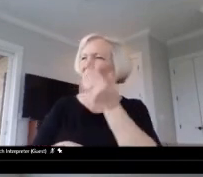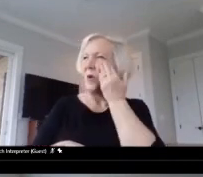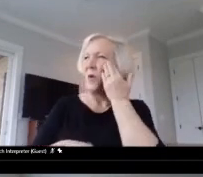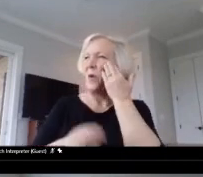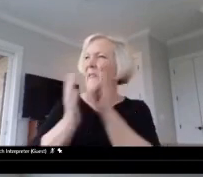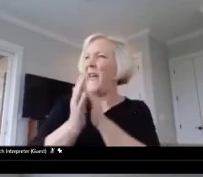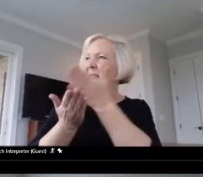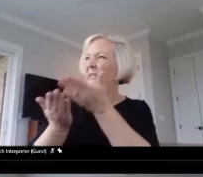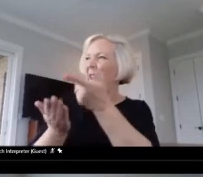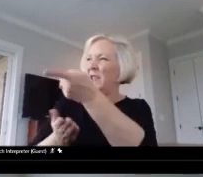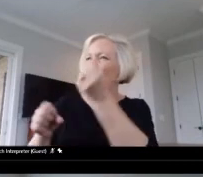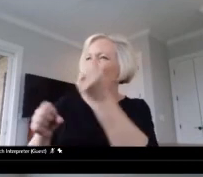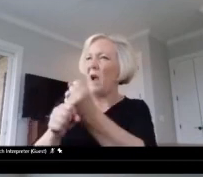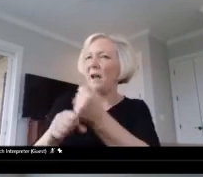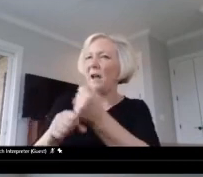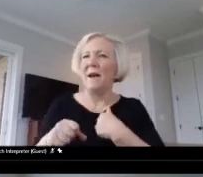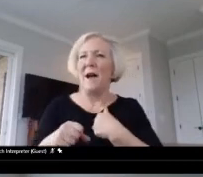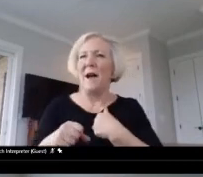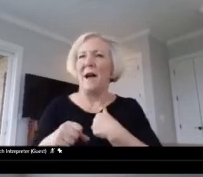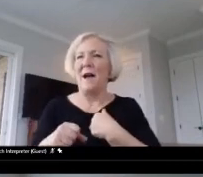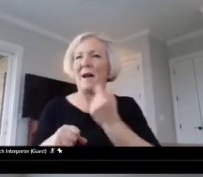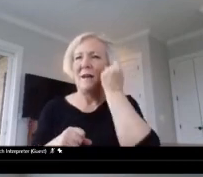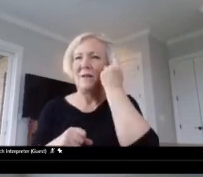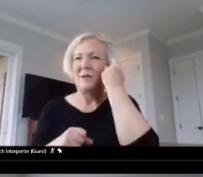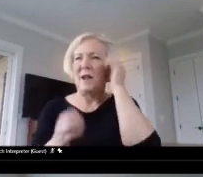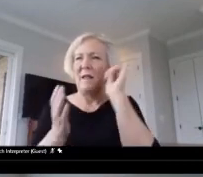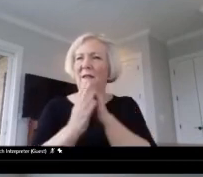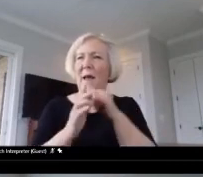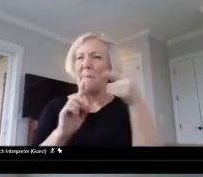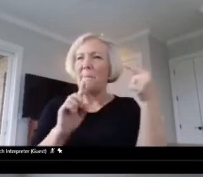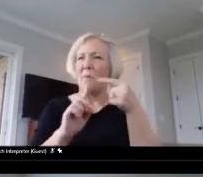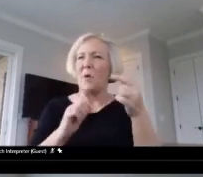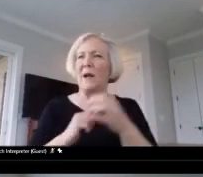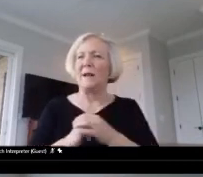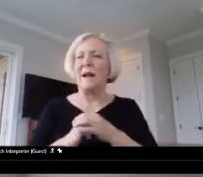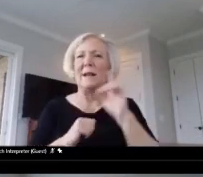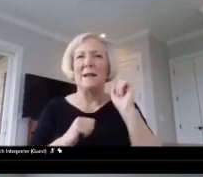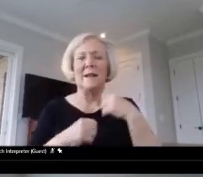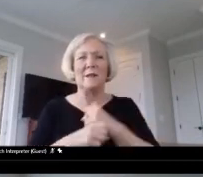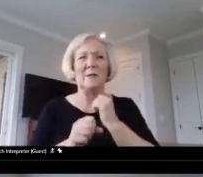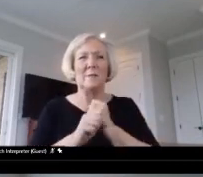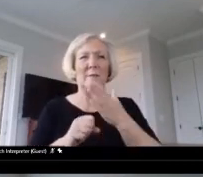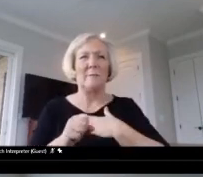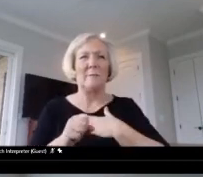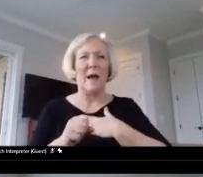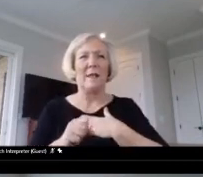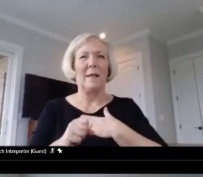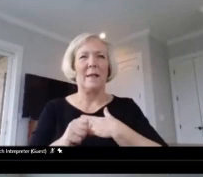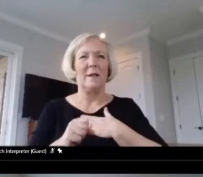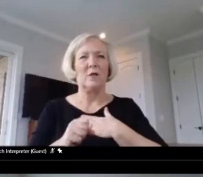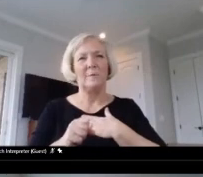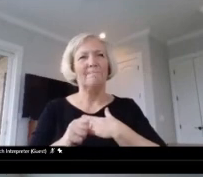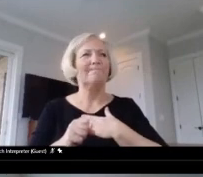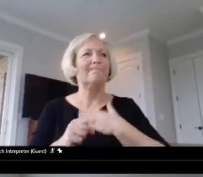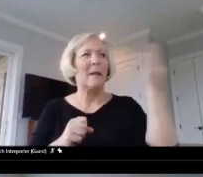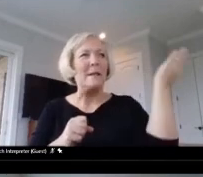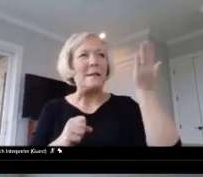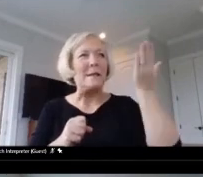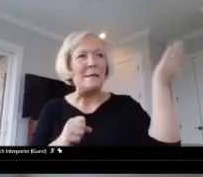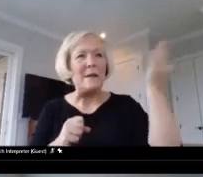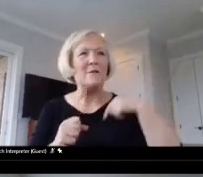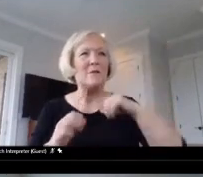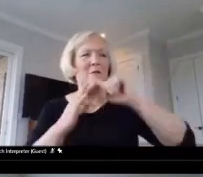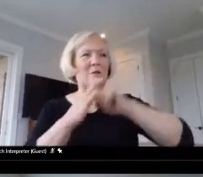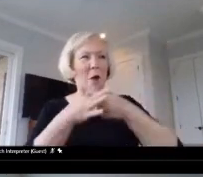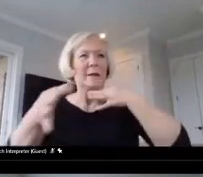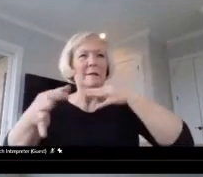And I realized at that point I needed to make my little elevator speech to start explaining